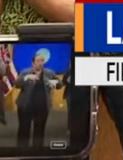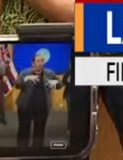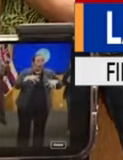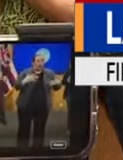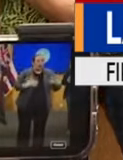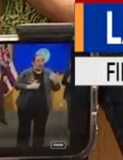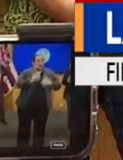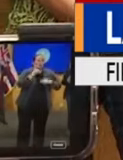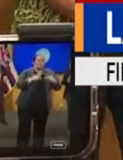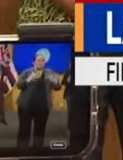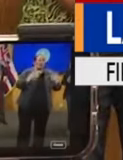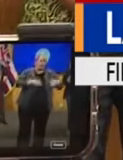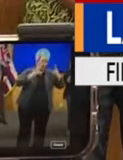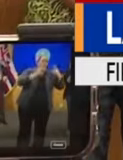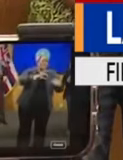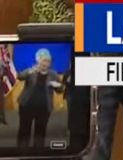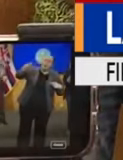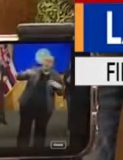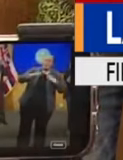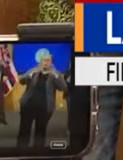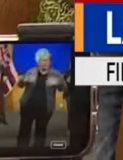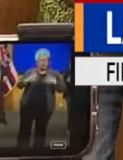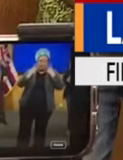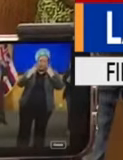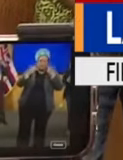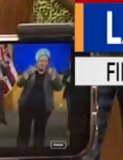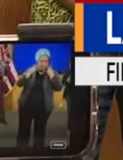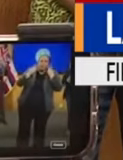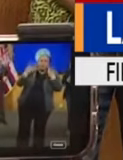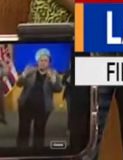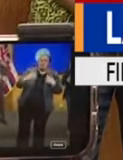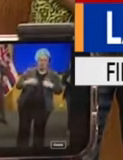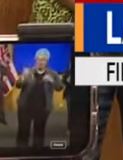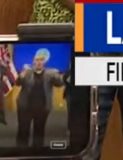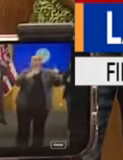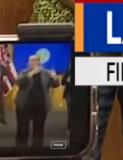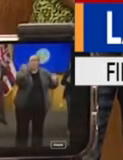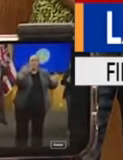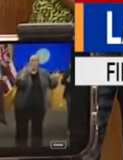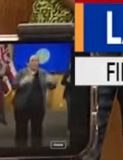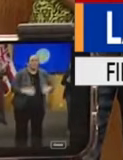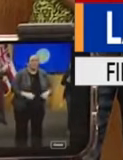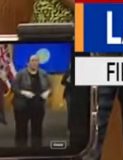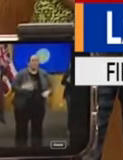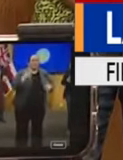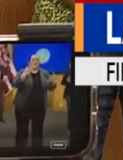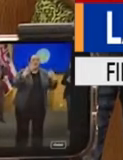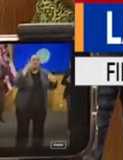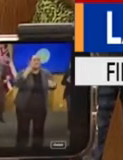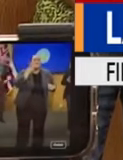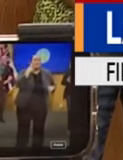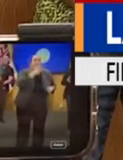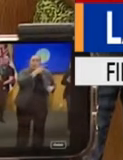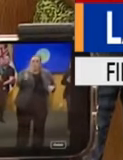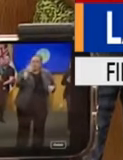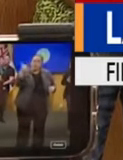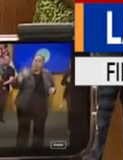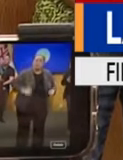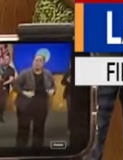want to hurry up and get back to their house. They want to see for themselves. Just like all of you are. You almost want to see it for yourselves.